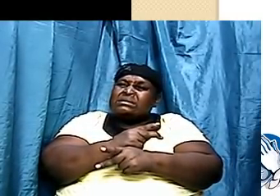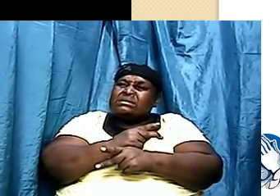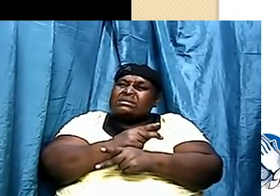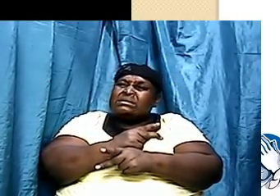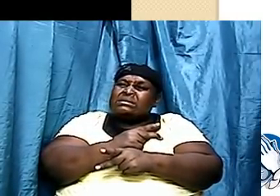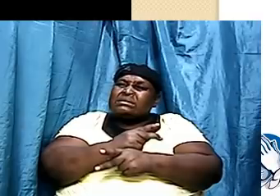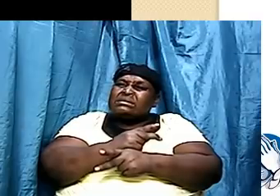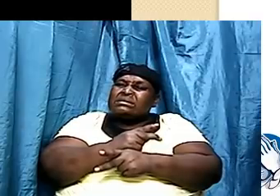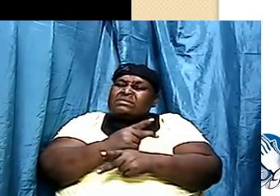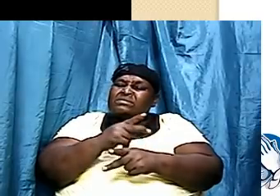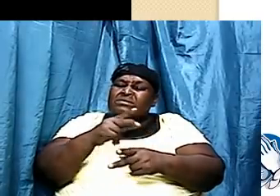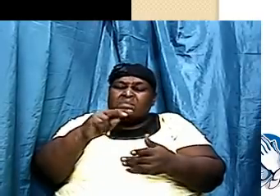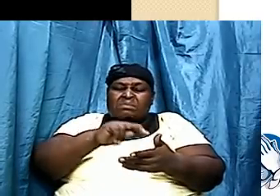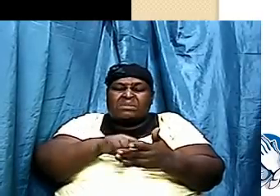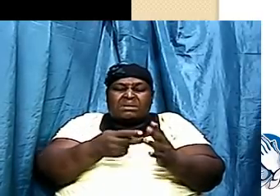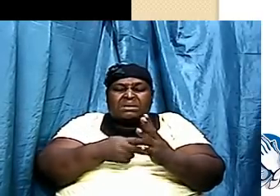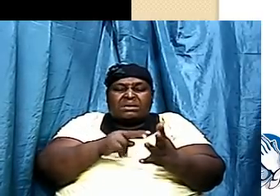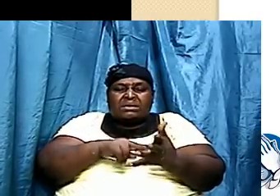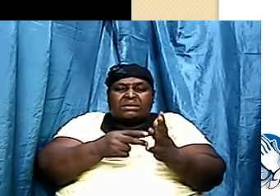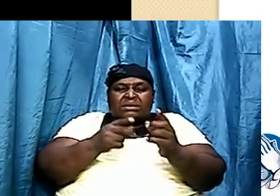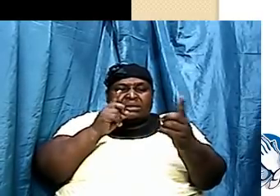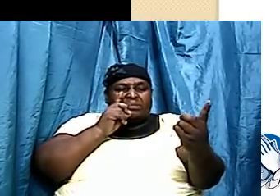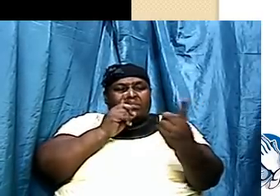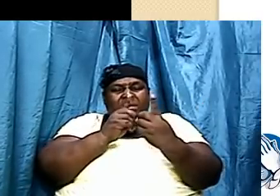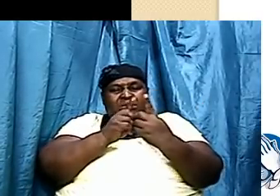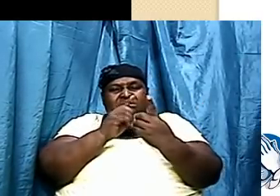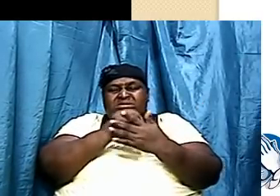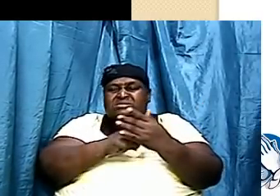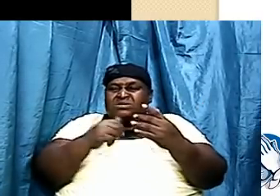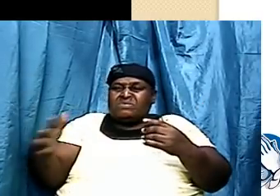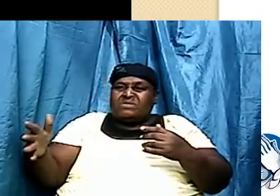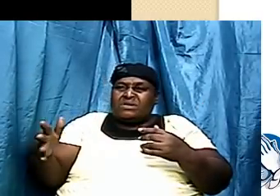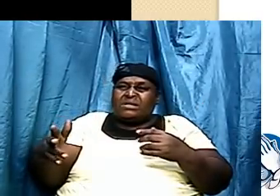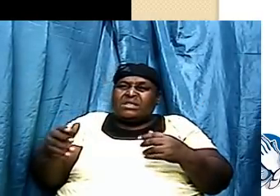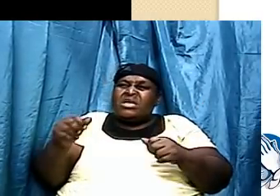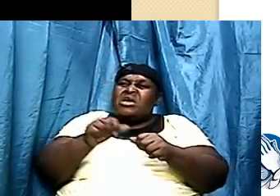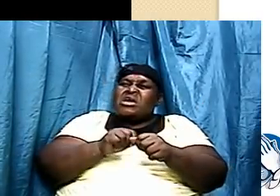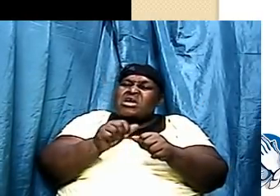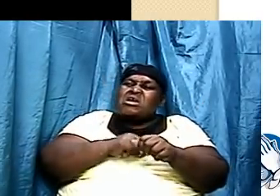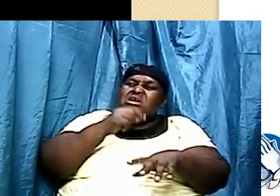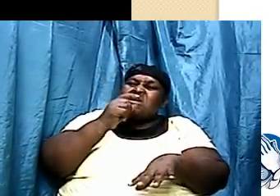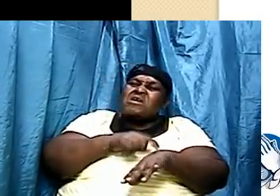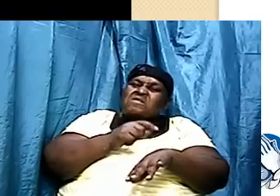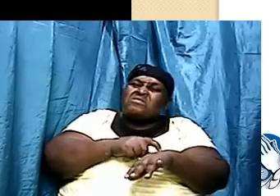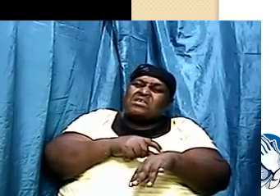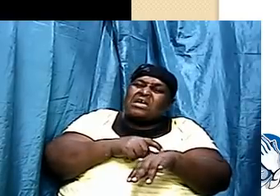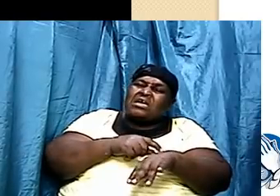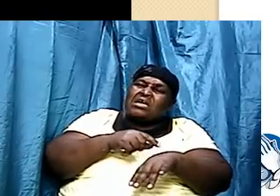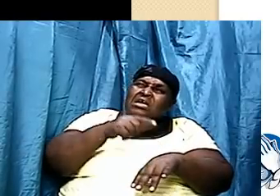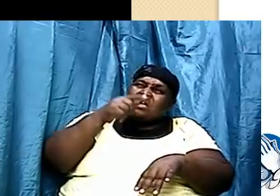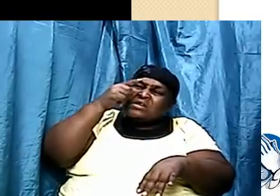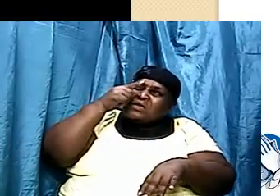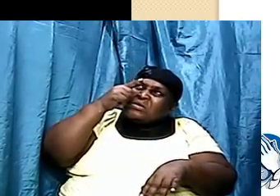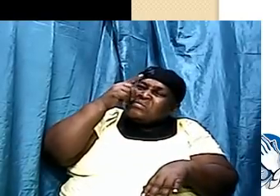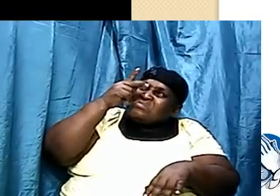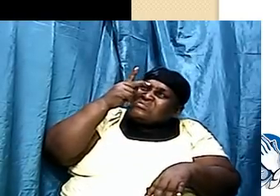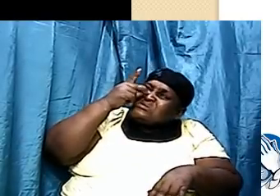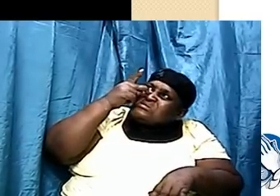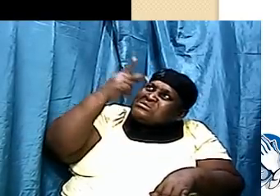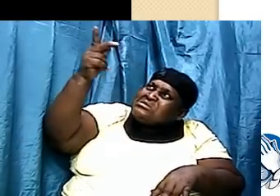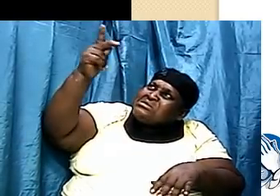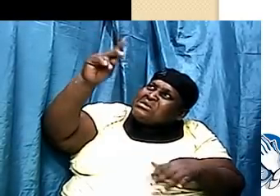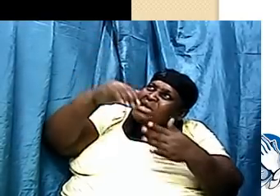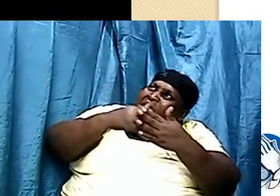certain criteria and they looking out there and every star and they see a new one and they see a new one